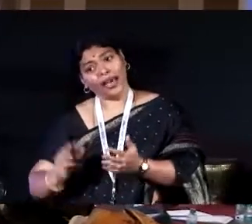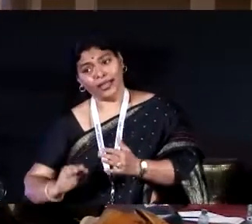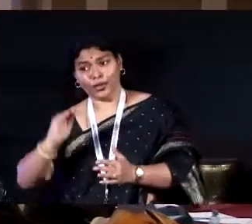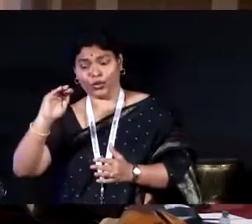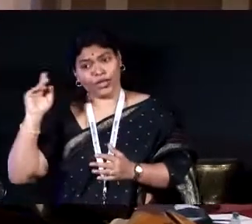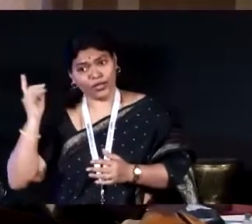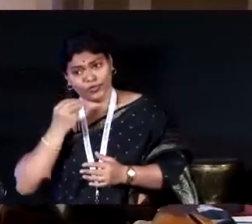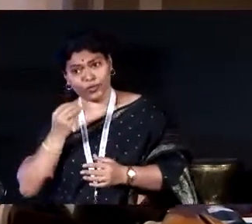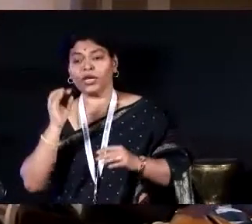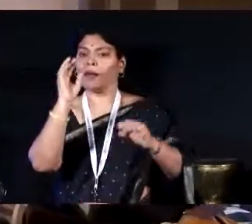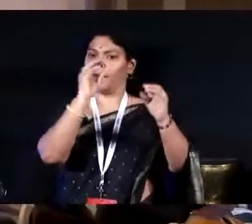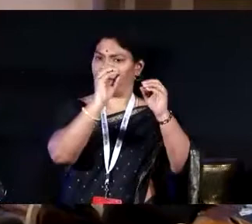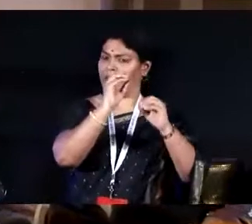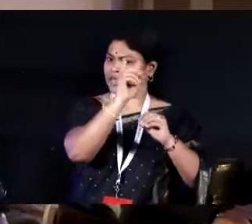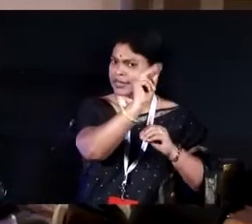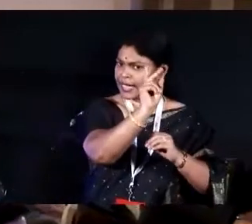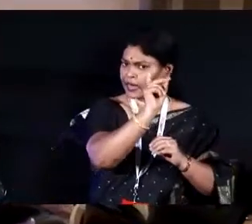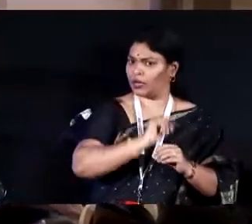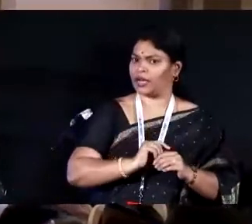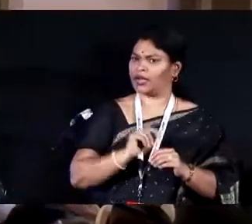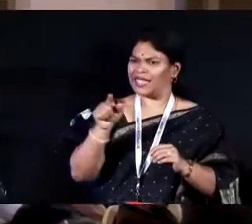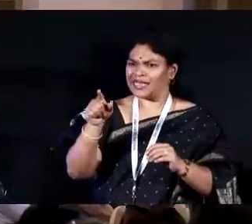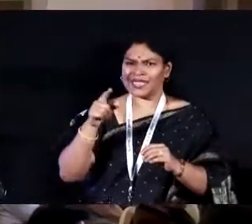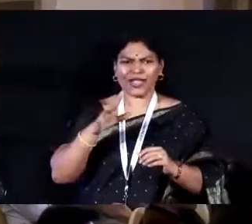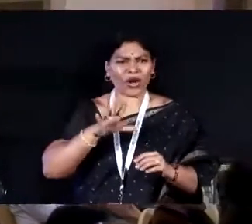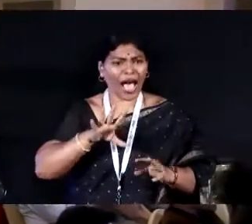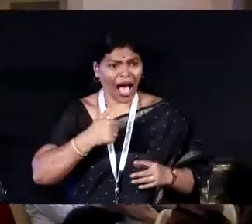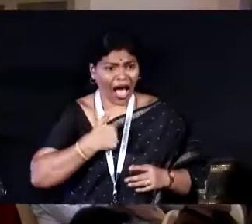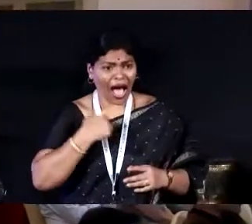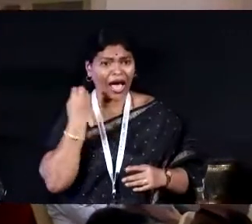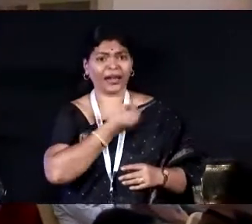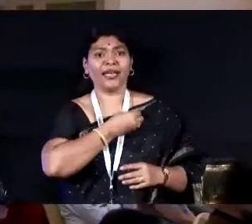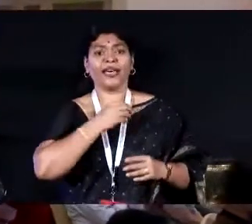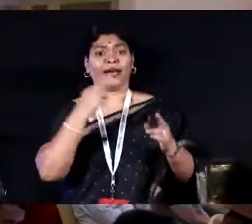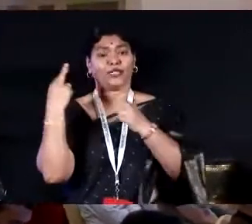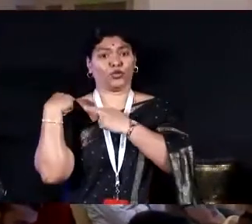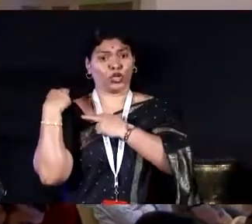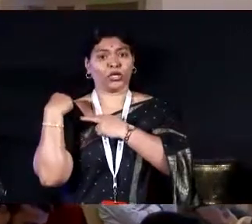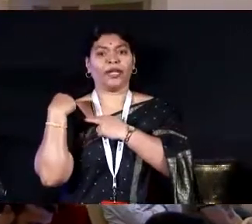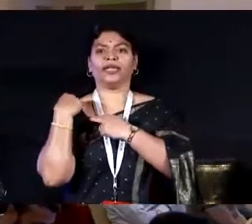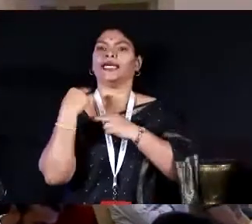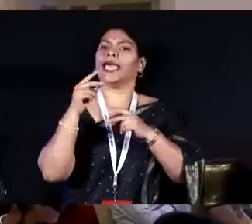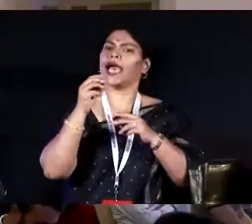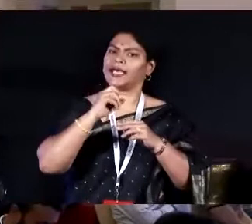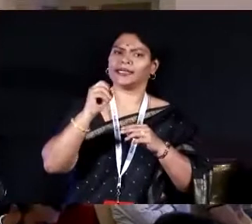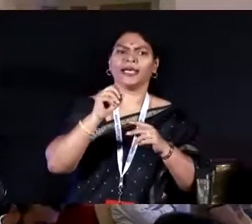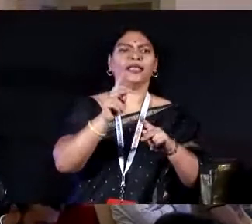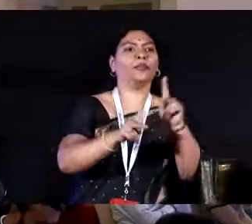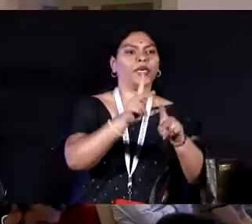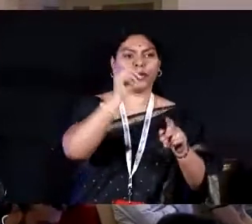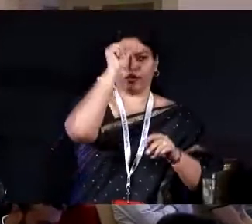B, is it not our responsibility as the common citizen to question?